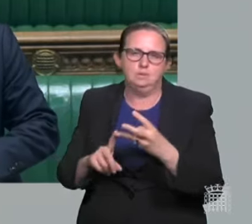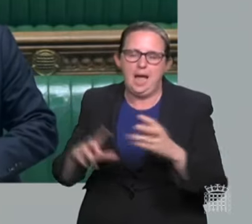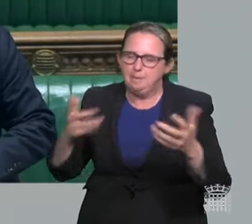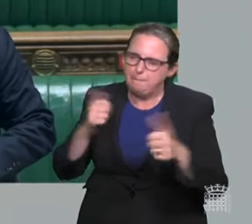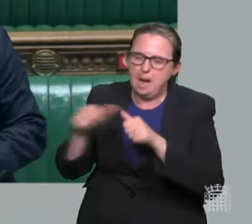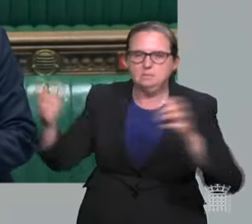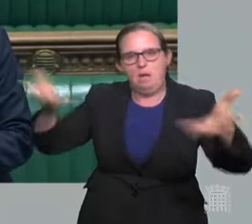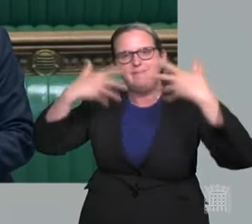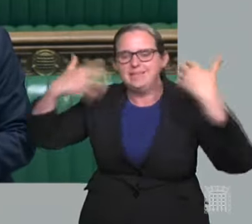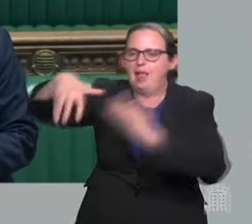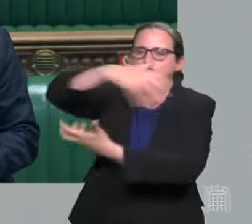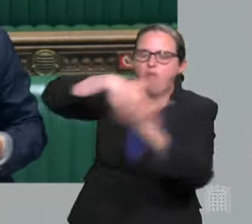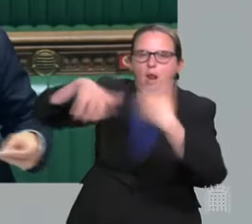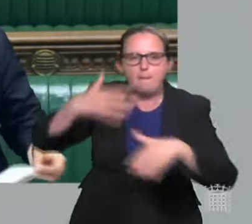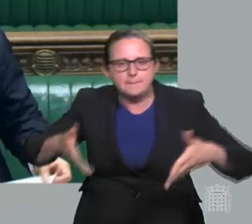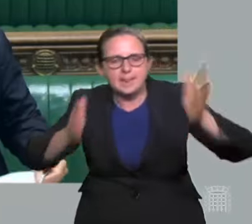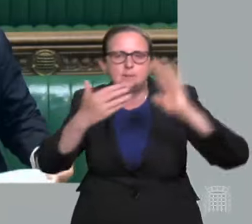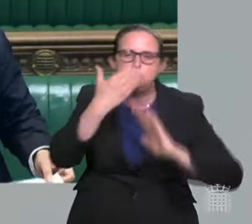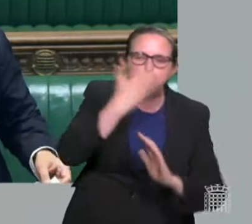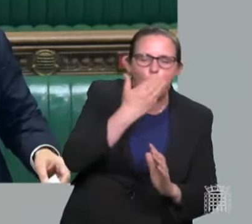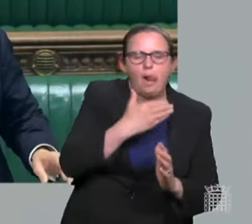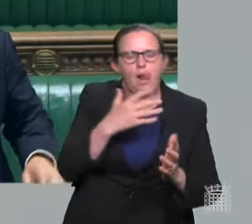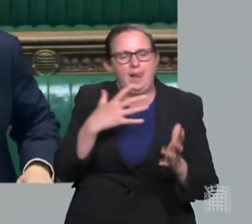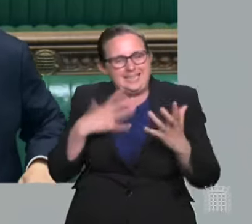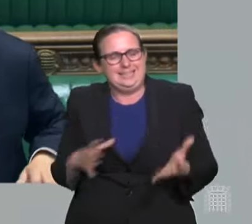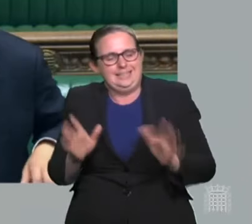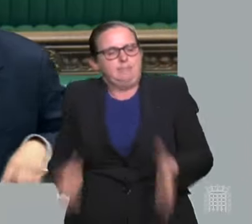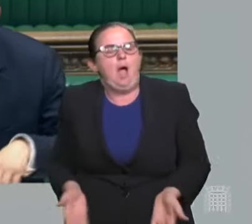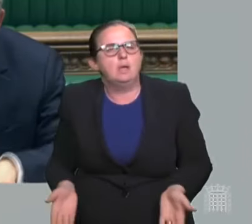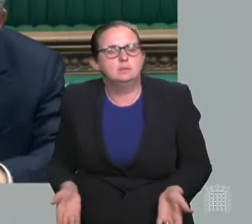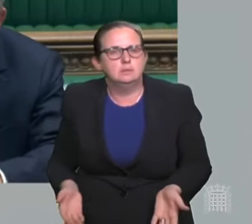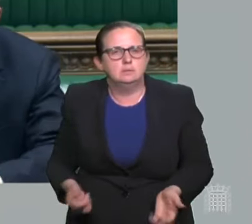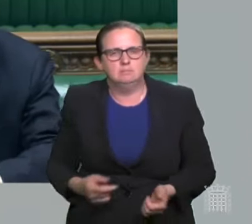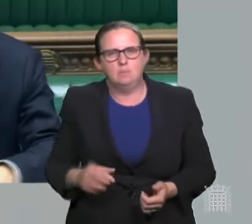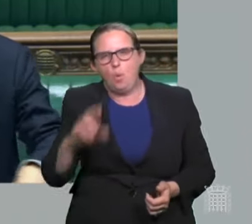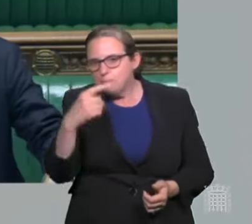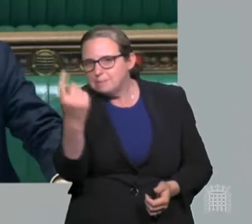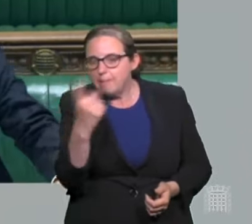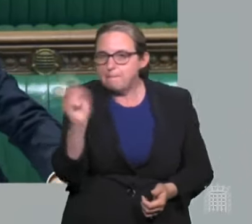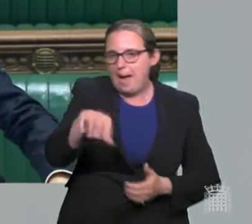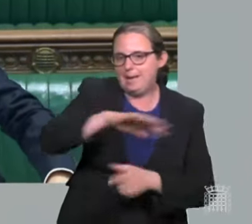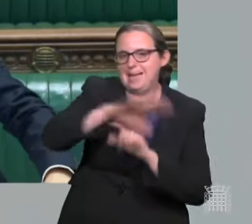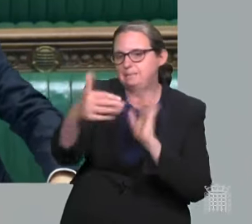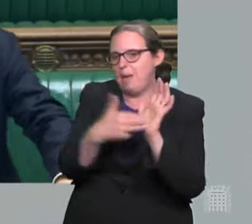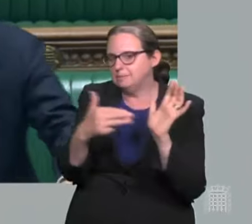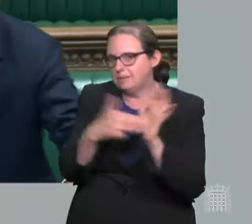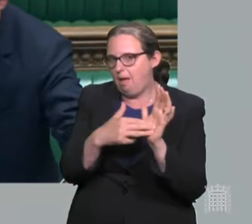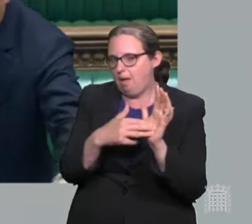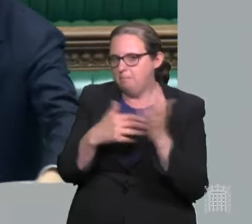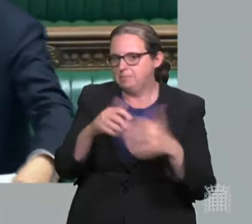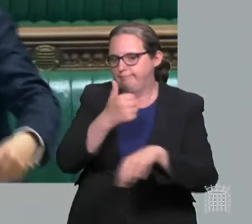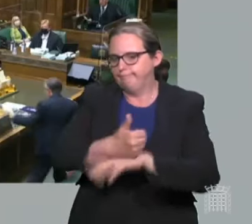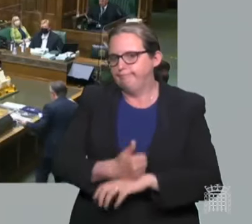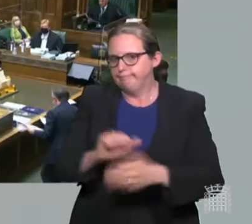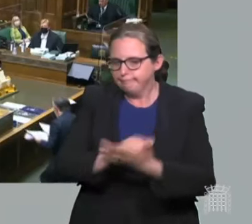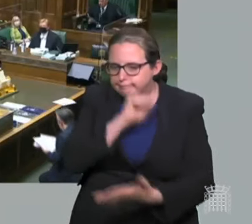buildings and schools to prevent further illness. I hope when he returns next week, he has put those measures in place.